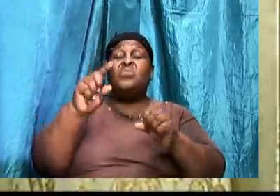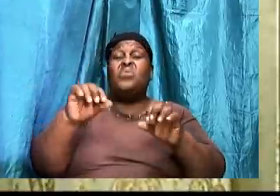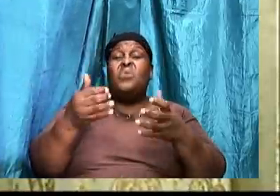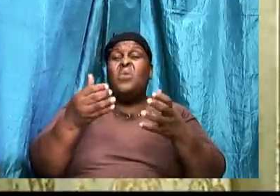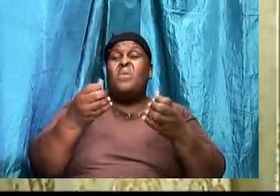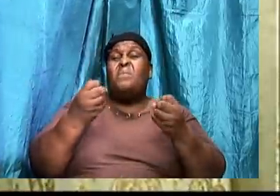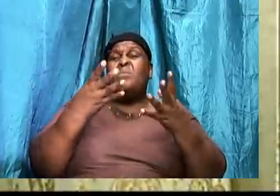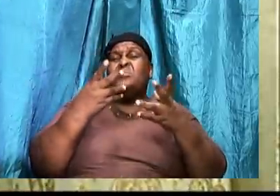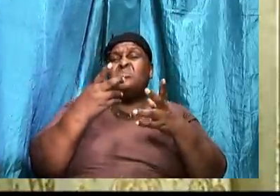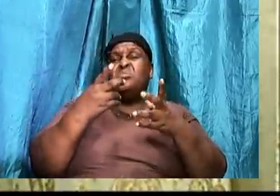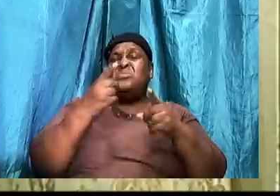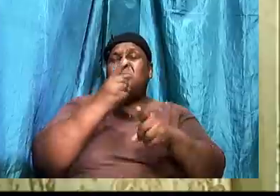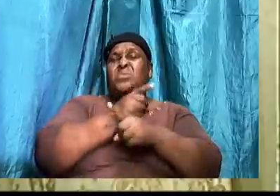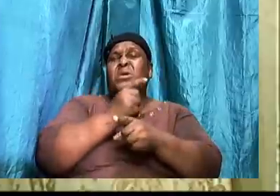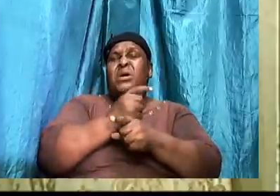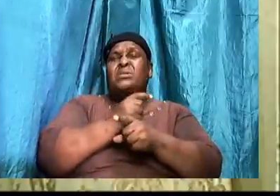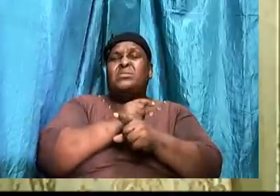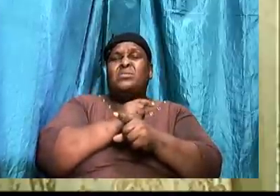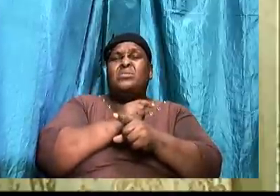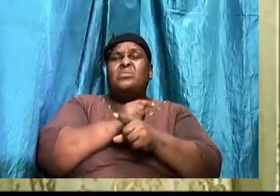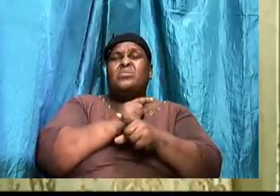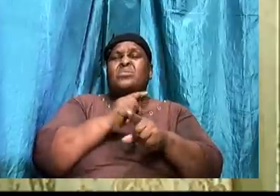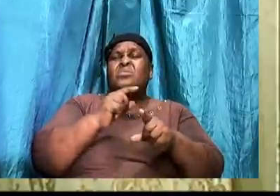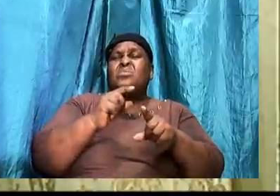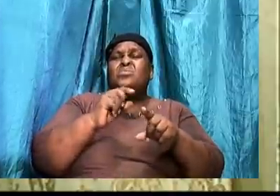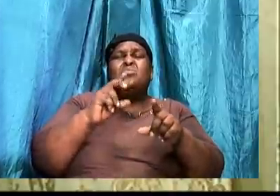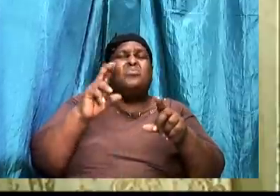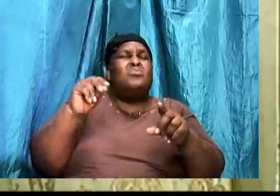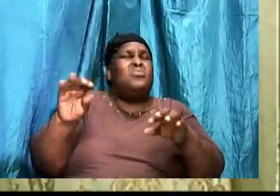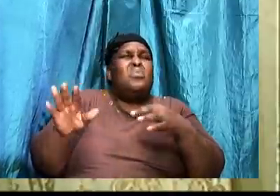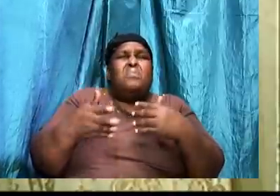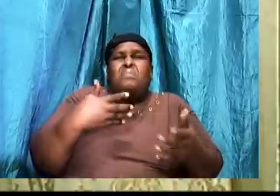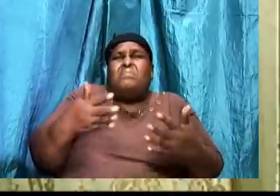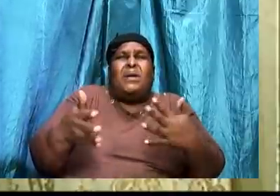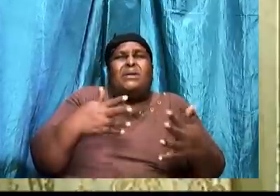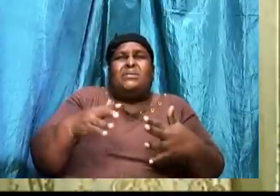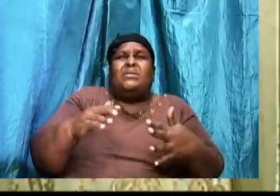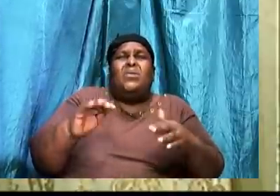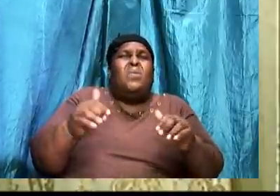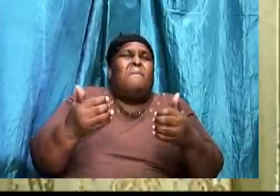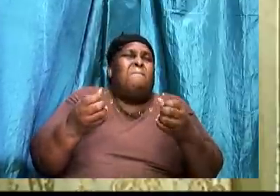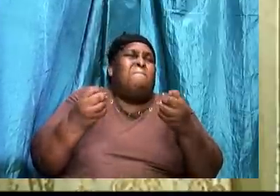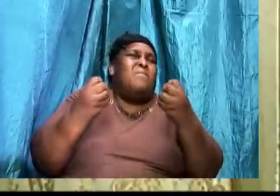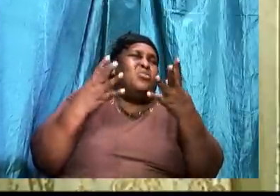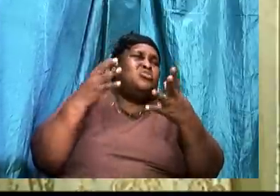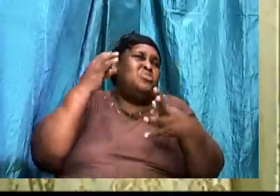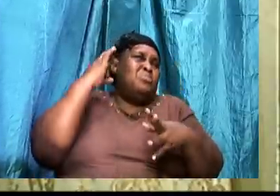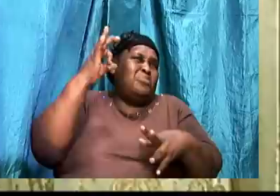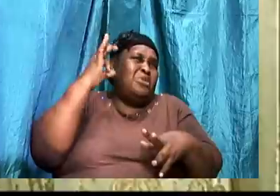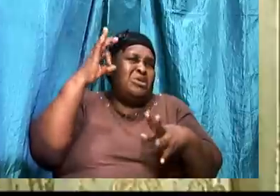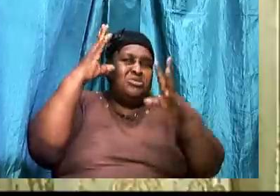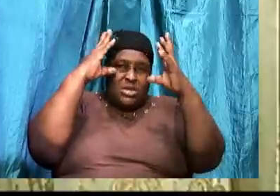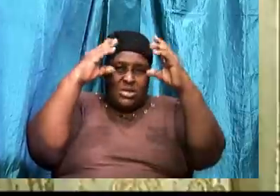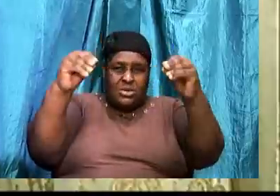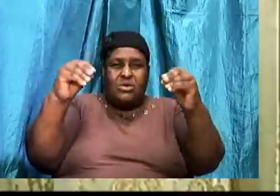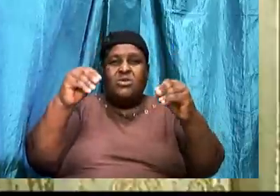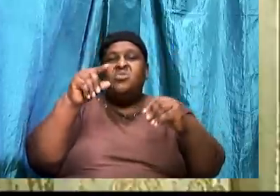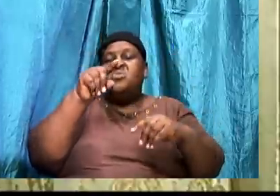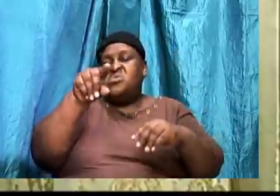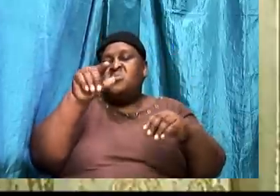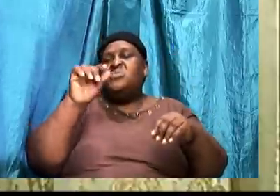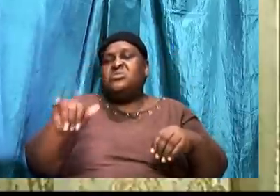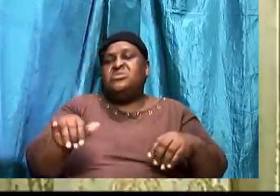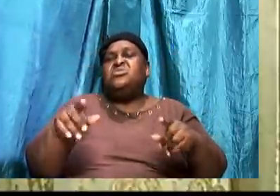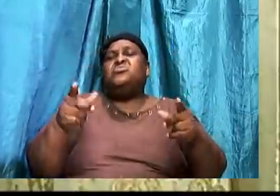how much we teach. You will still go. And do. What you have made up. In your